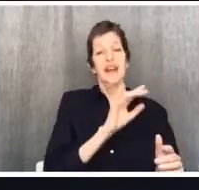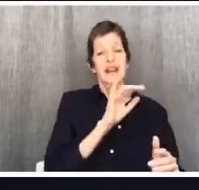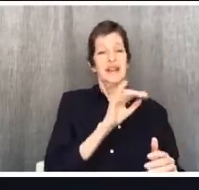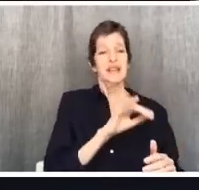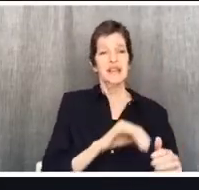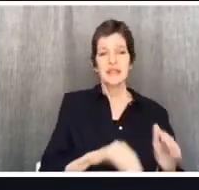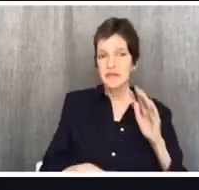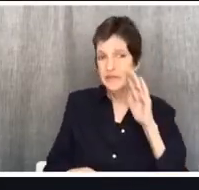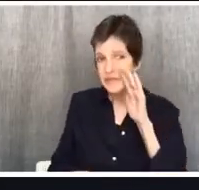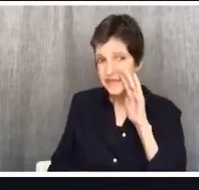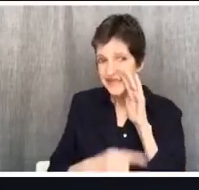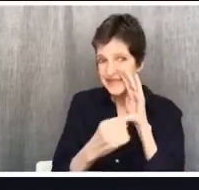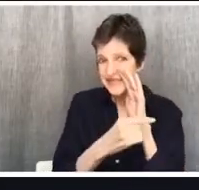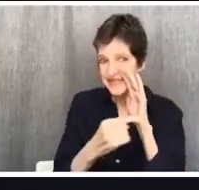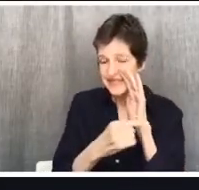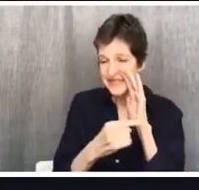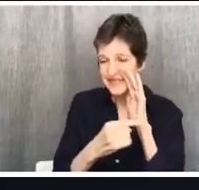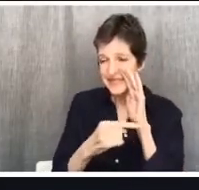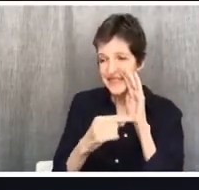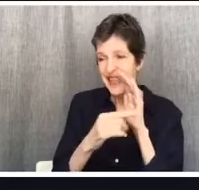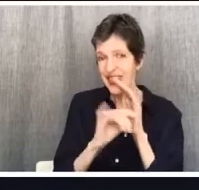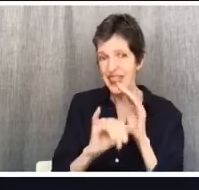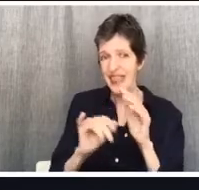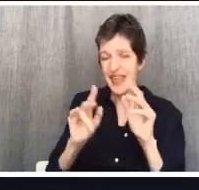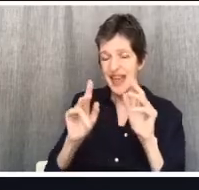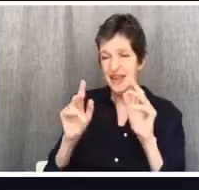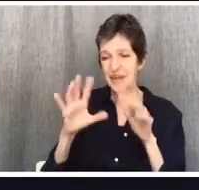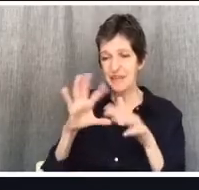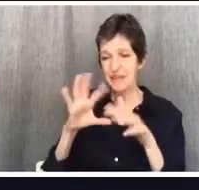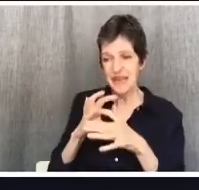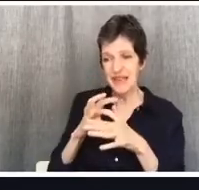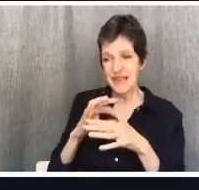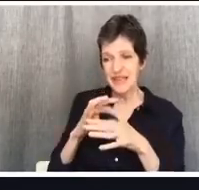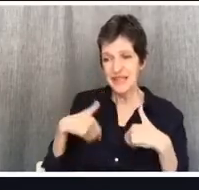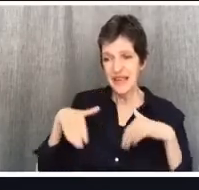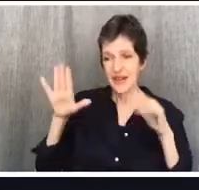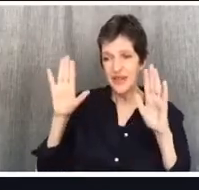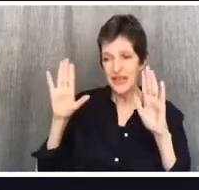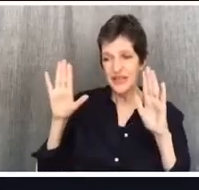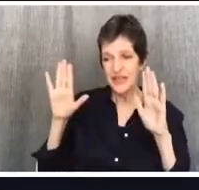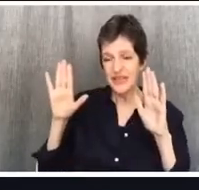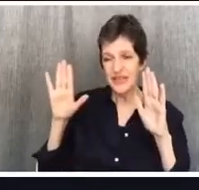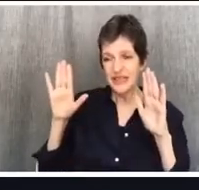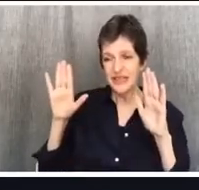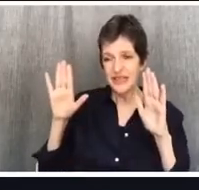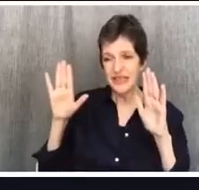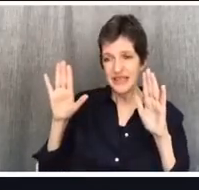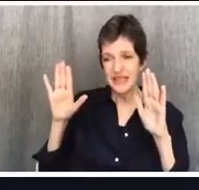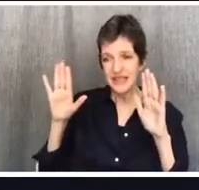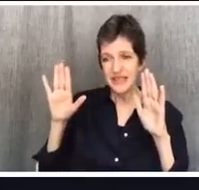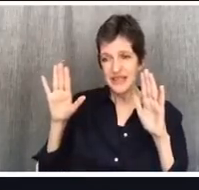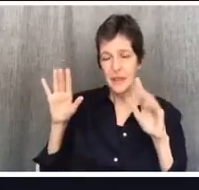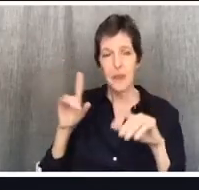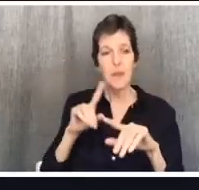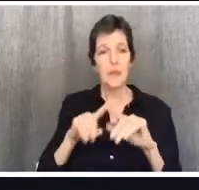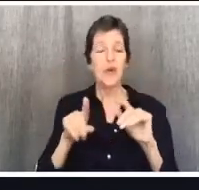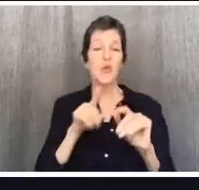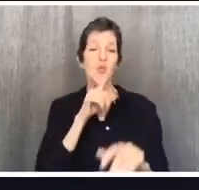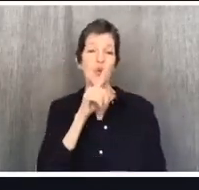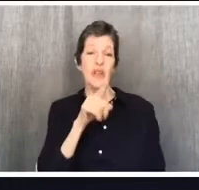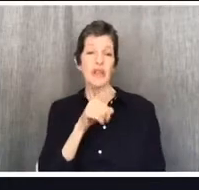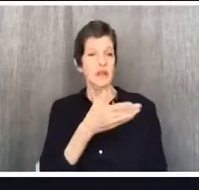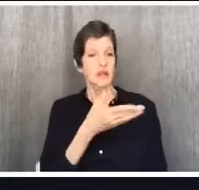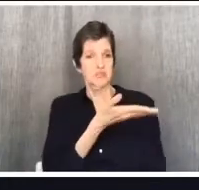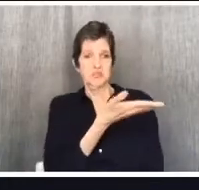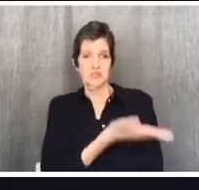And for that pagan, it's part of his former life. Eating meat sacrificed to pagan idols is an act of